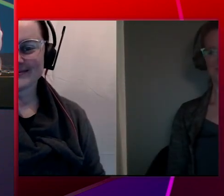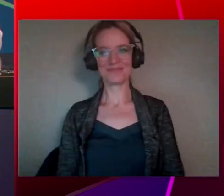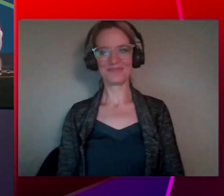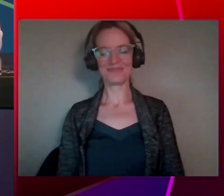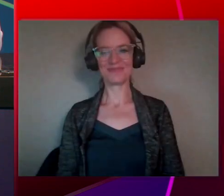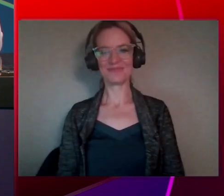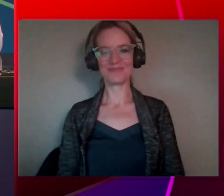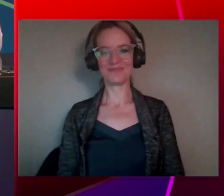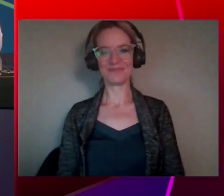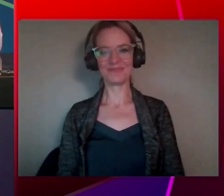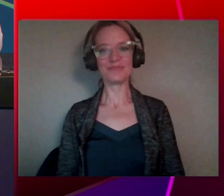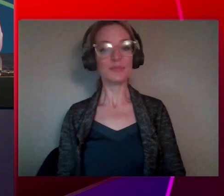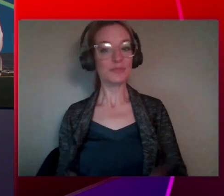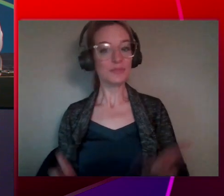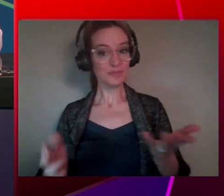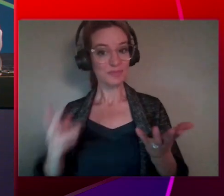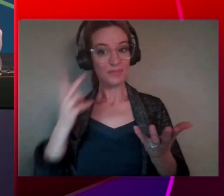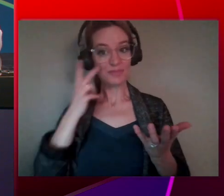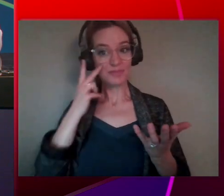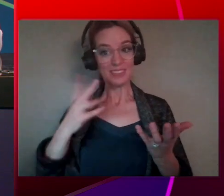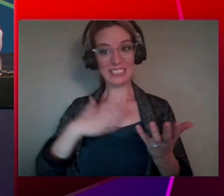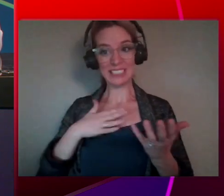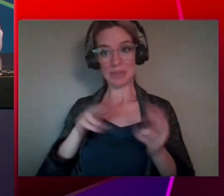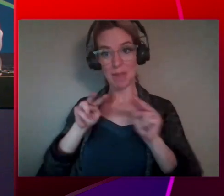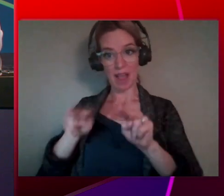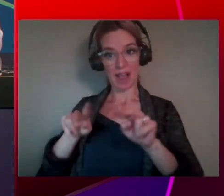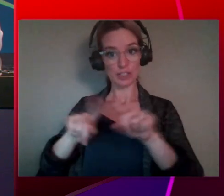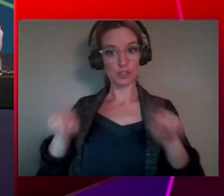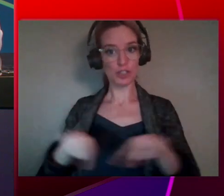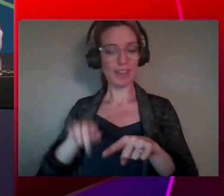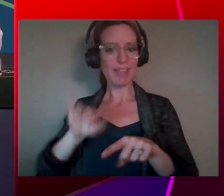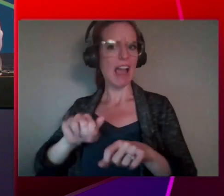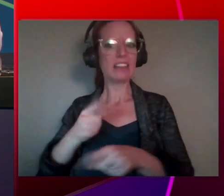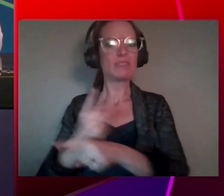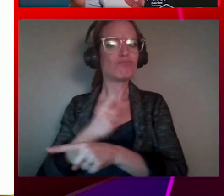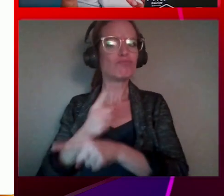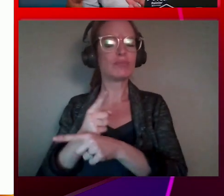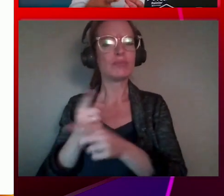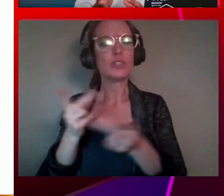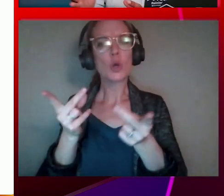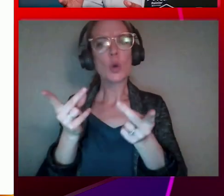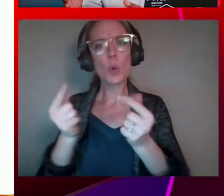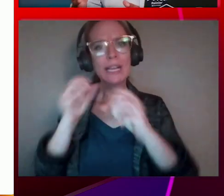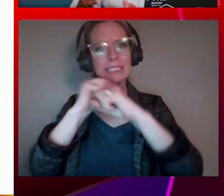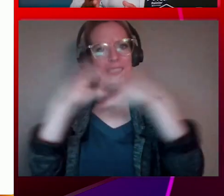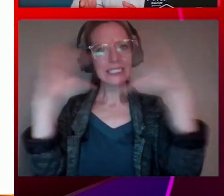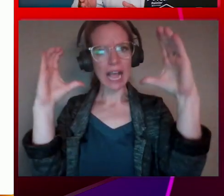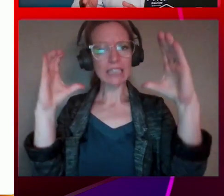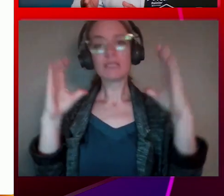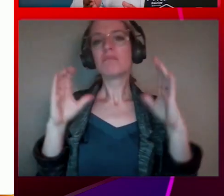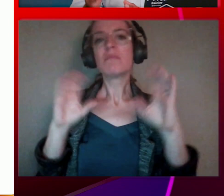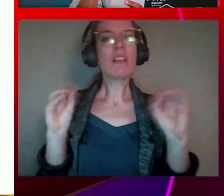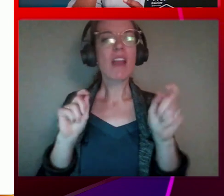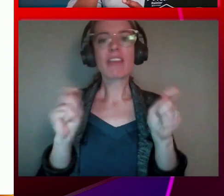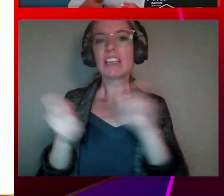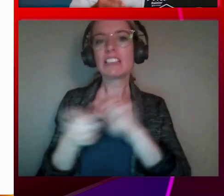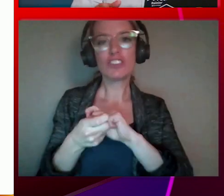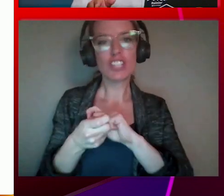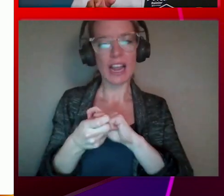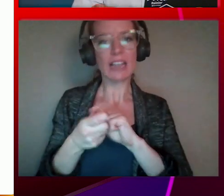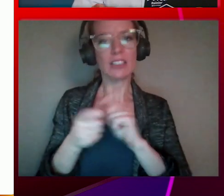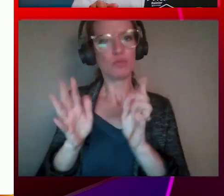native QuickSight. On the surface, nothing has changed. And that's by design. We want to kind of weave this pageant of reporting